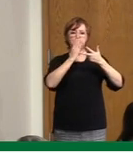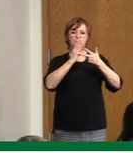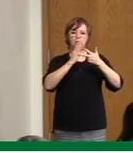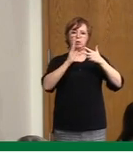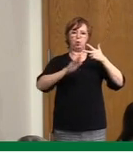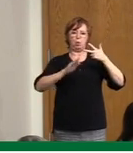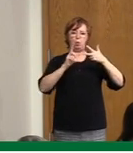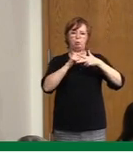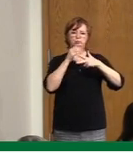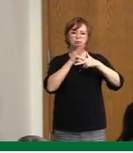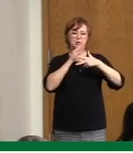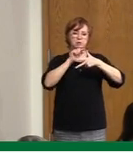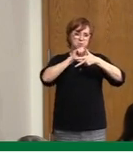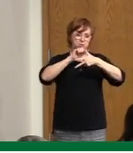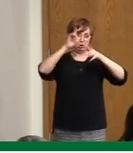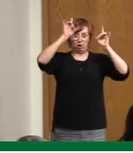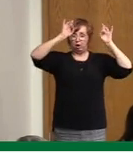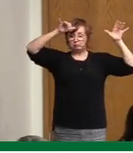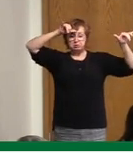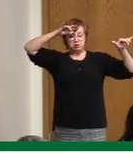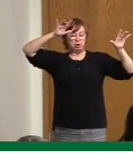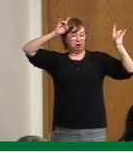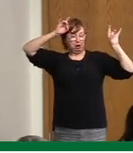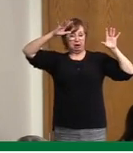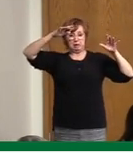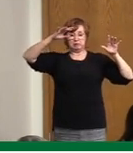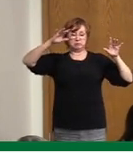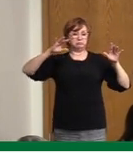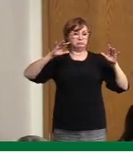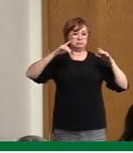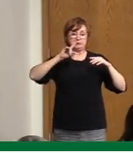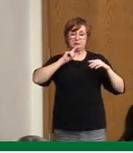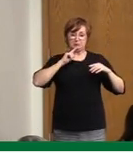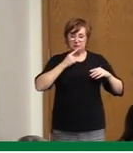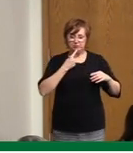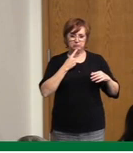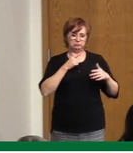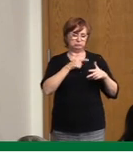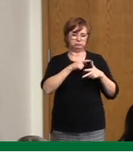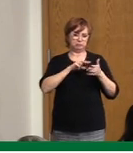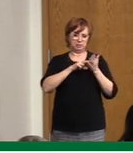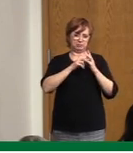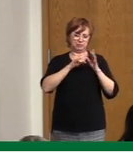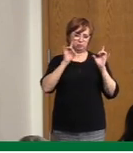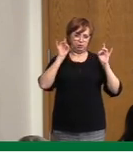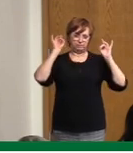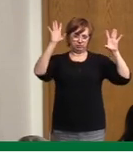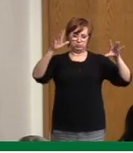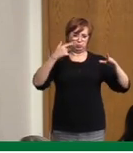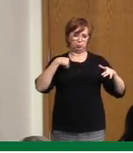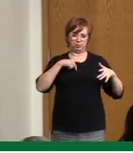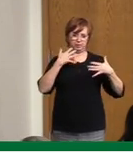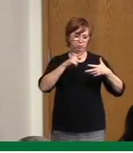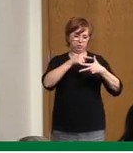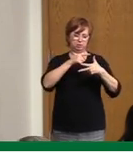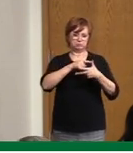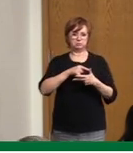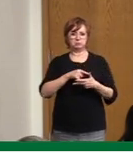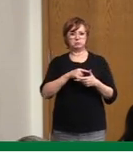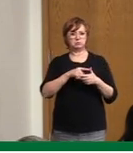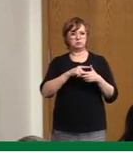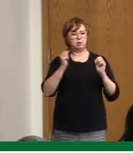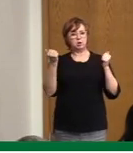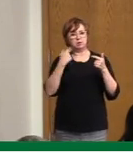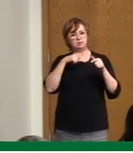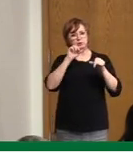pandemic and working so hard, every Saskatchewan resident, every business, the healthcare system, the